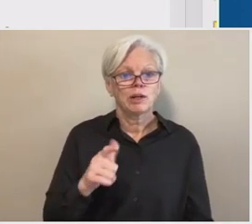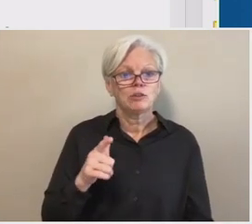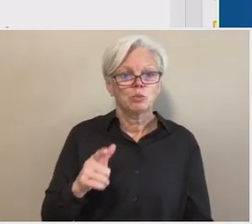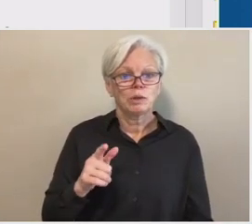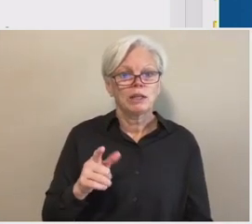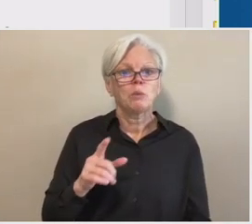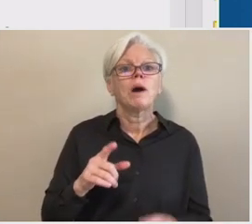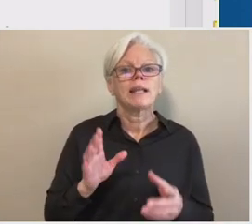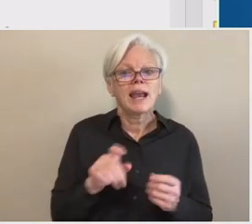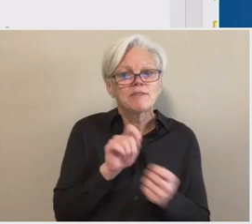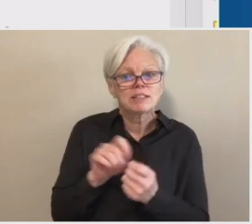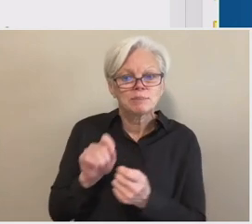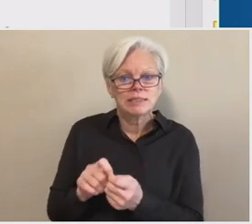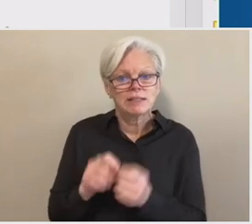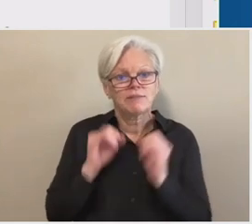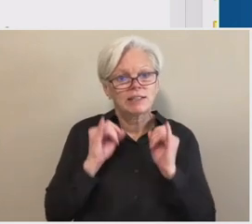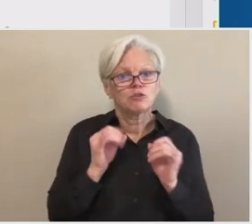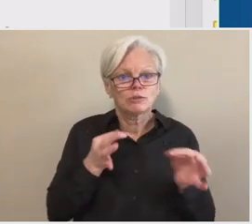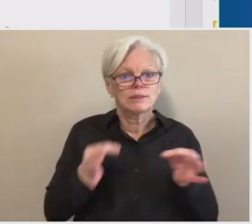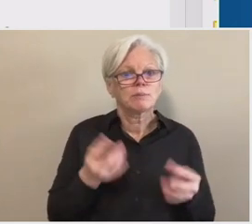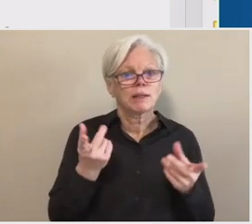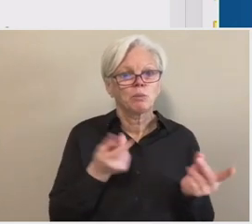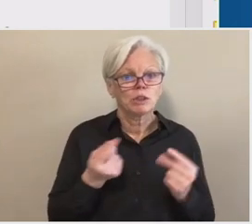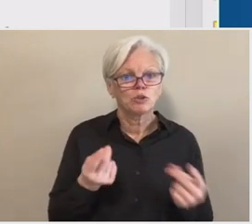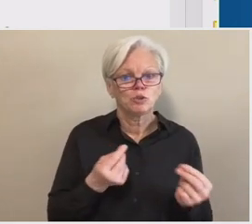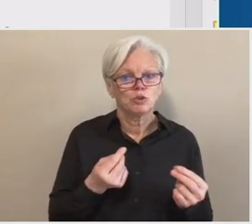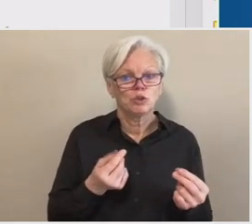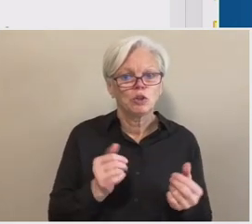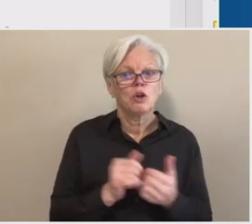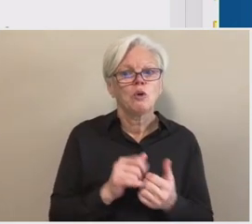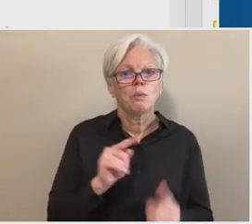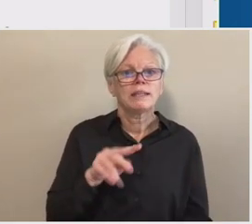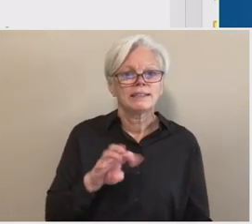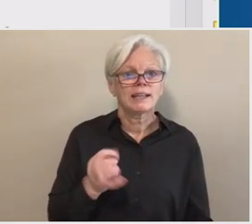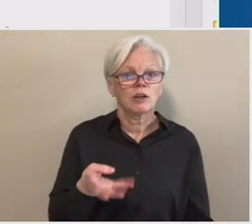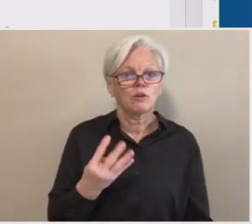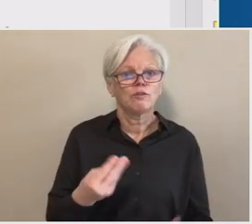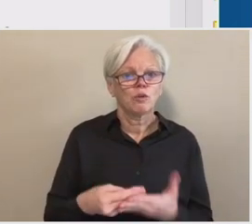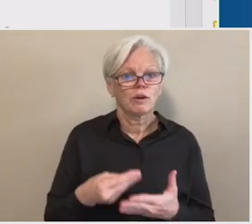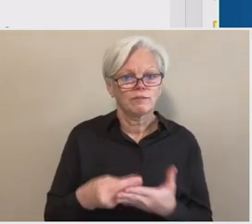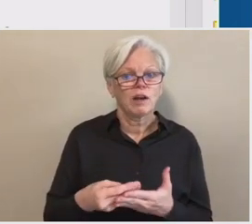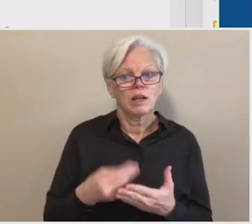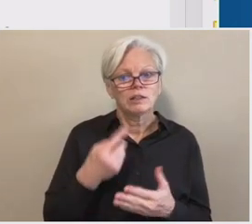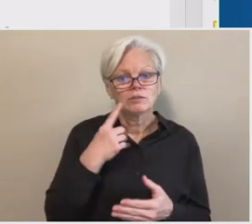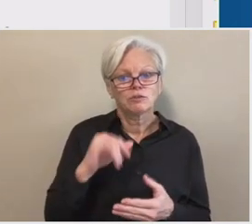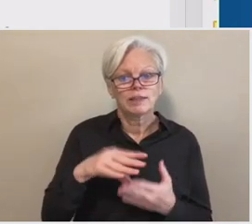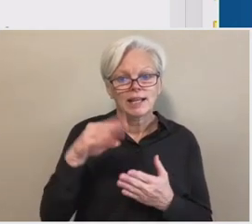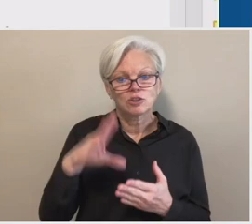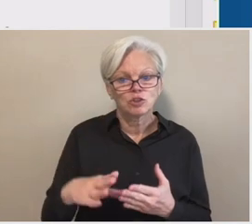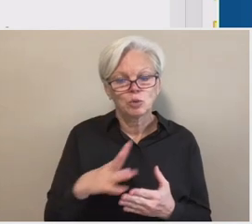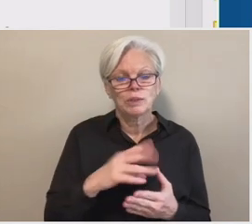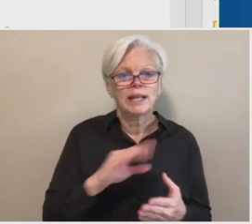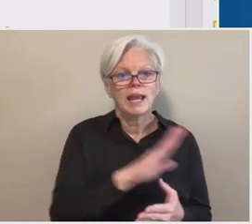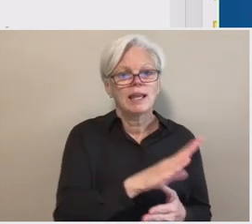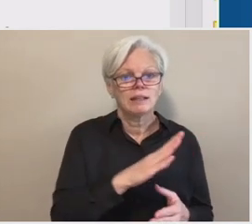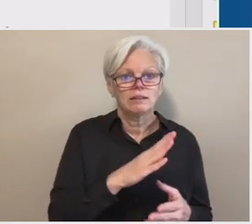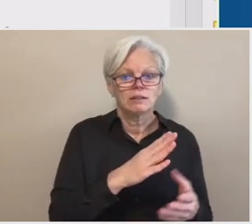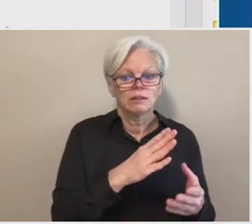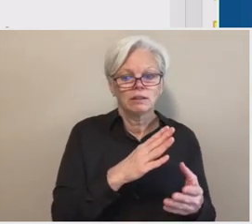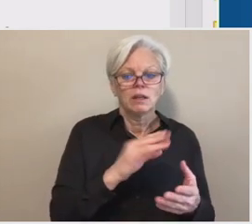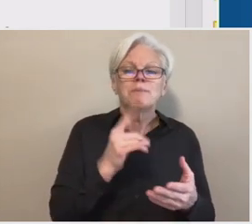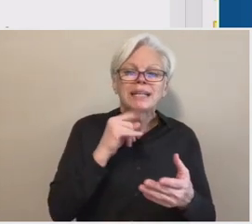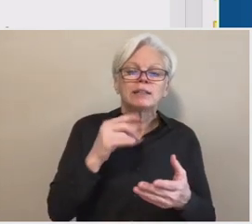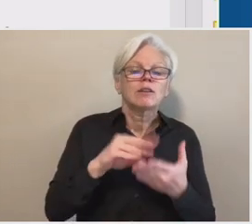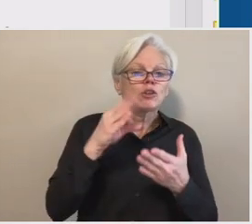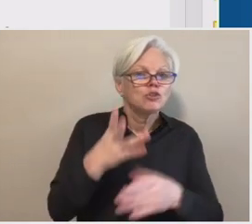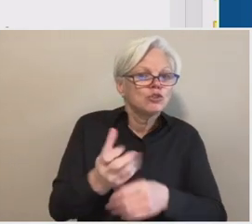instructions for what to do, uh, with, uh, with the Title IV funds that the student, uh, and, their institution have received. Um,